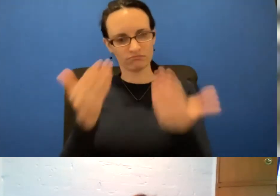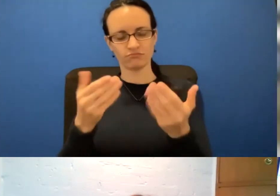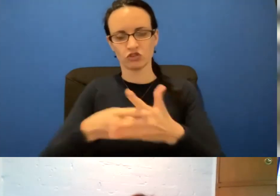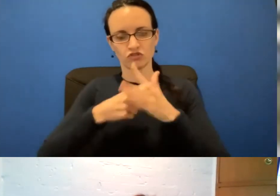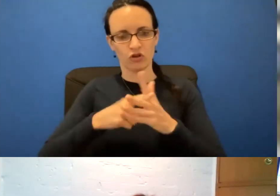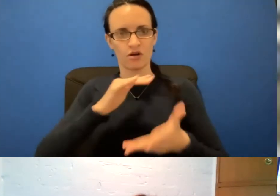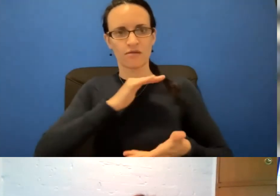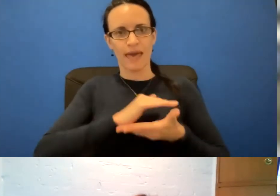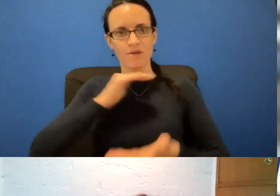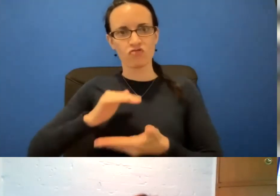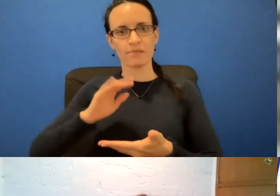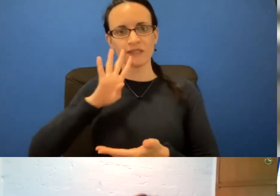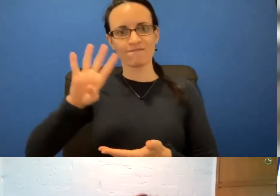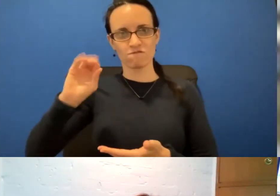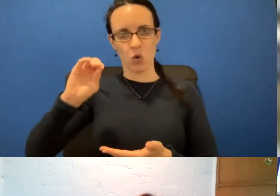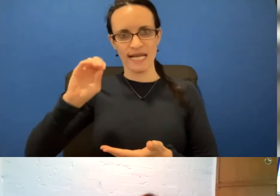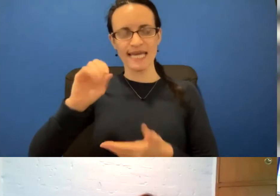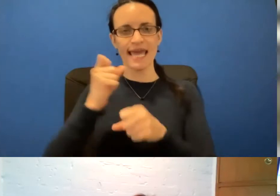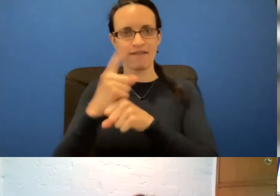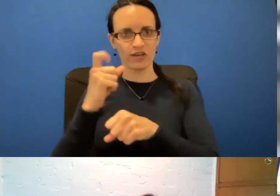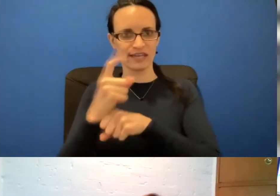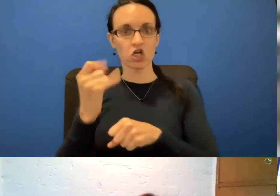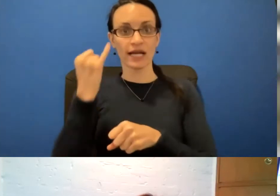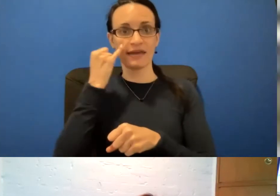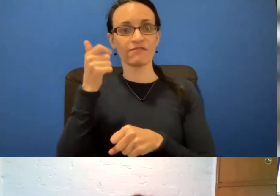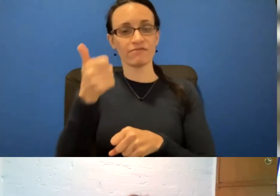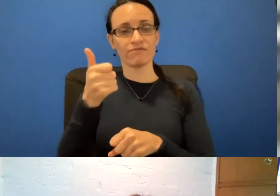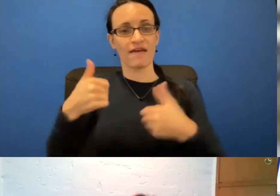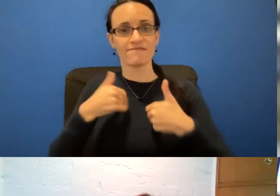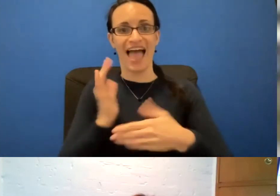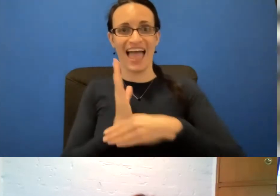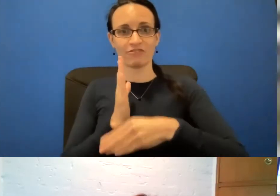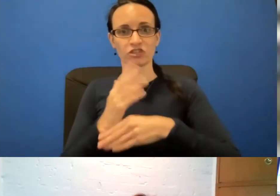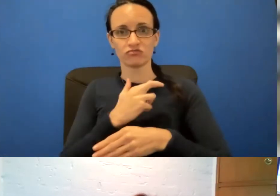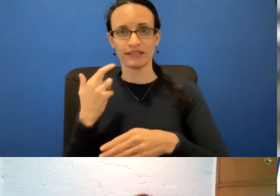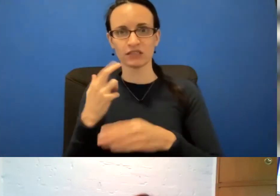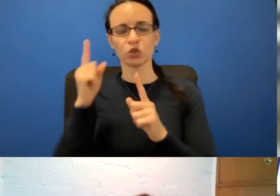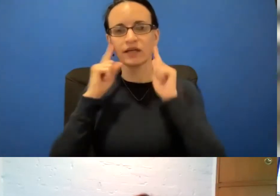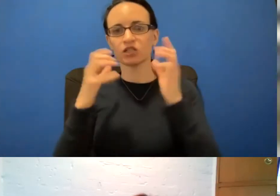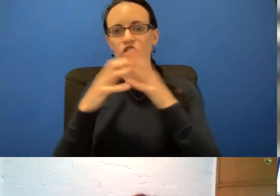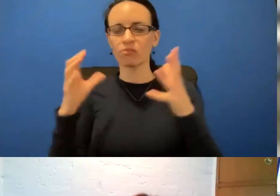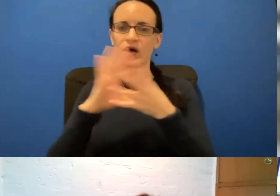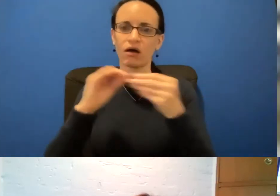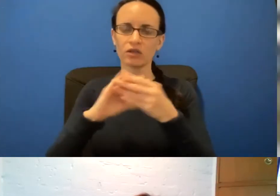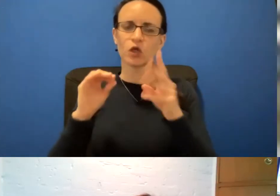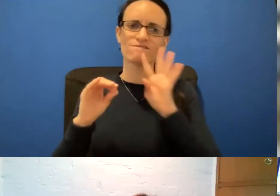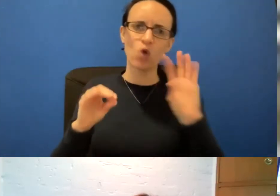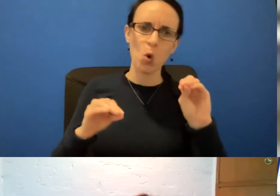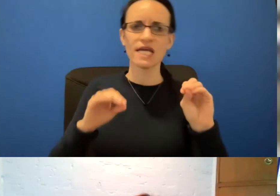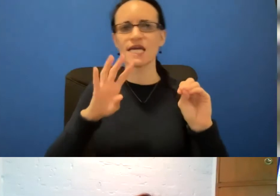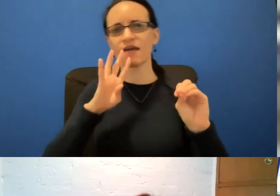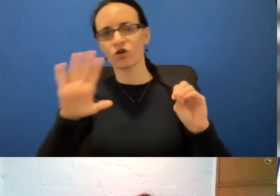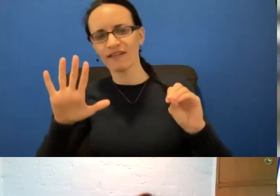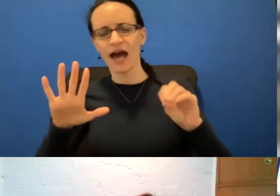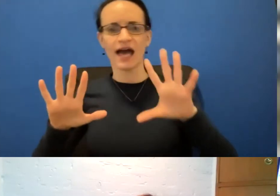every year if you're at average risk. You will hear so much noise about starting at 40, 45, 50 every year, every